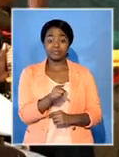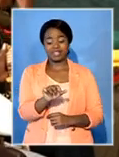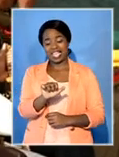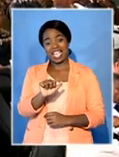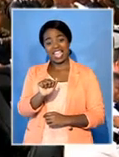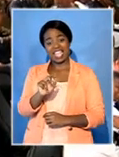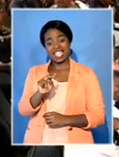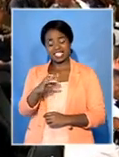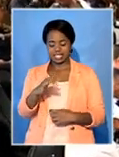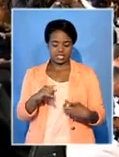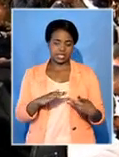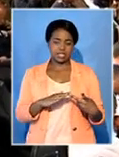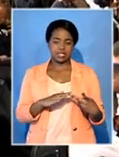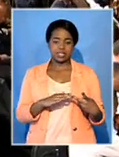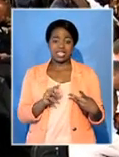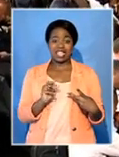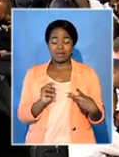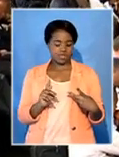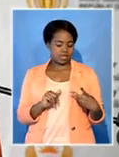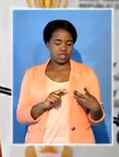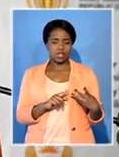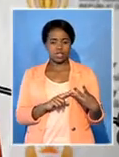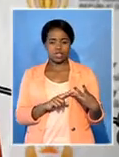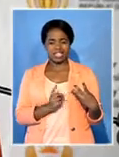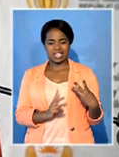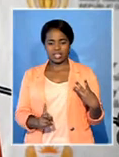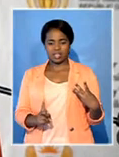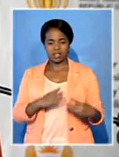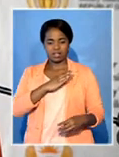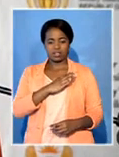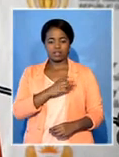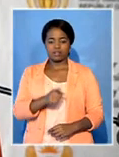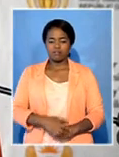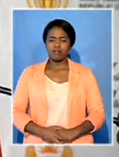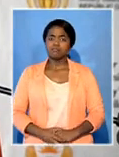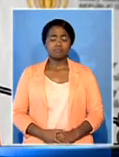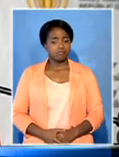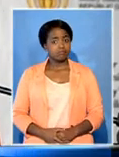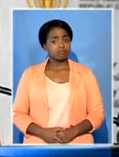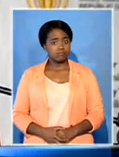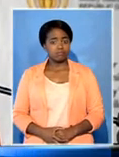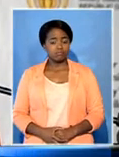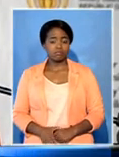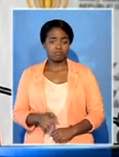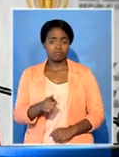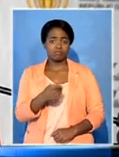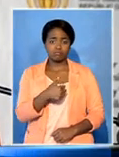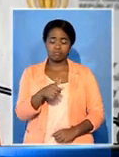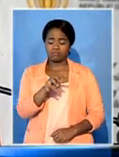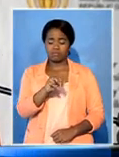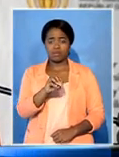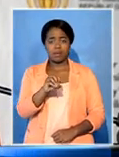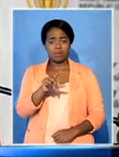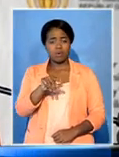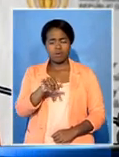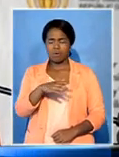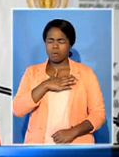ANC veterans also paid homage to the soldier. Comrade A was a courageous caterer and I feel a